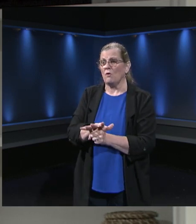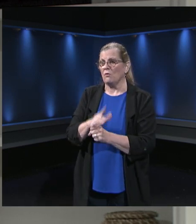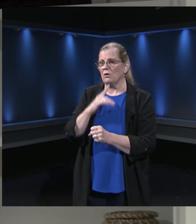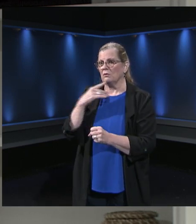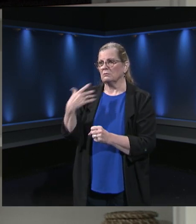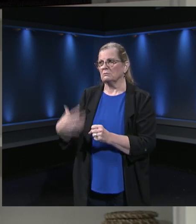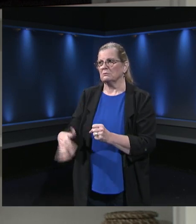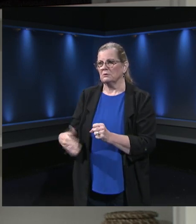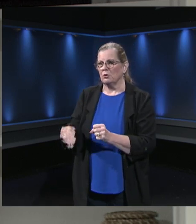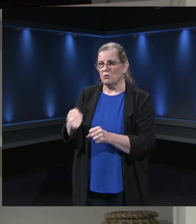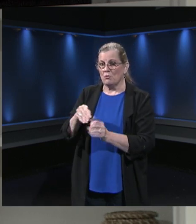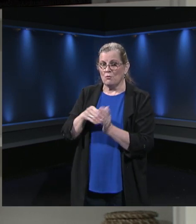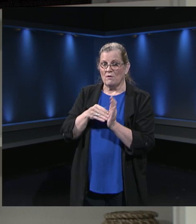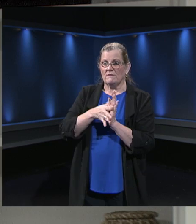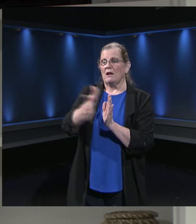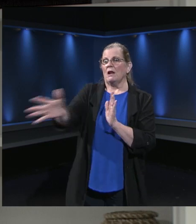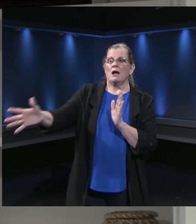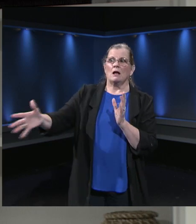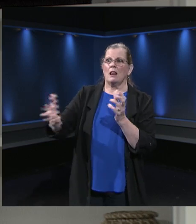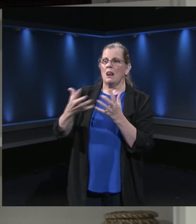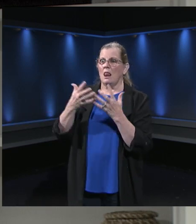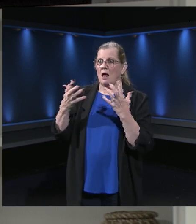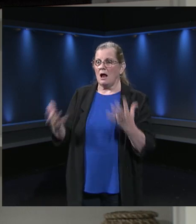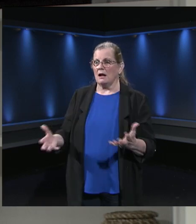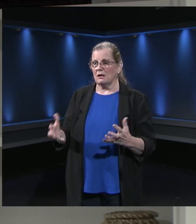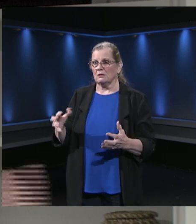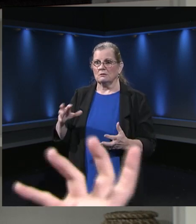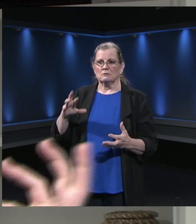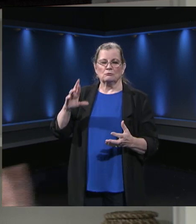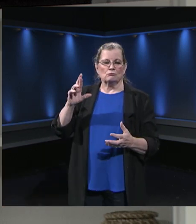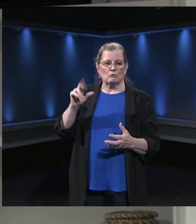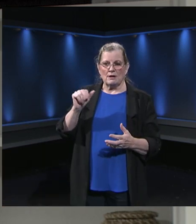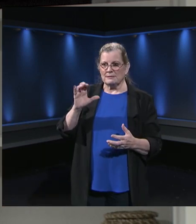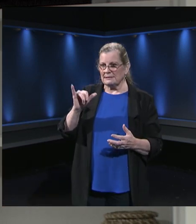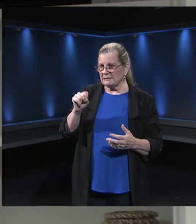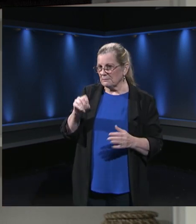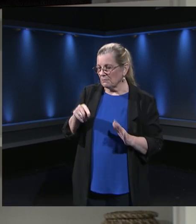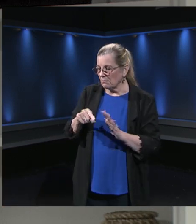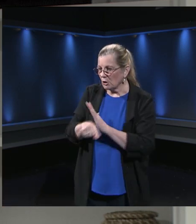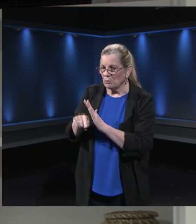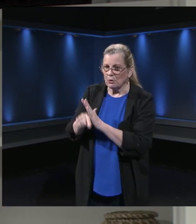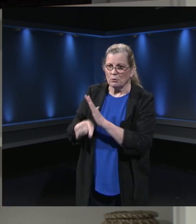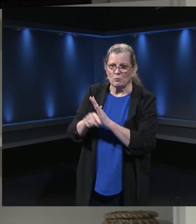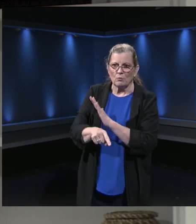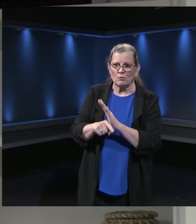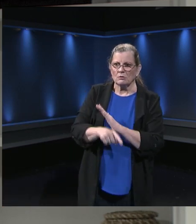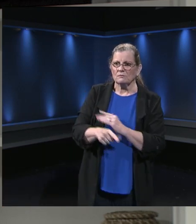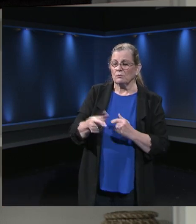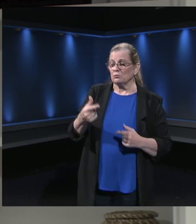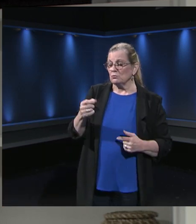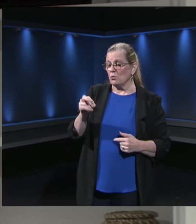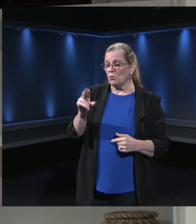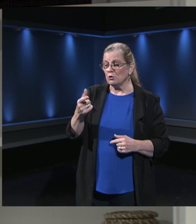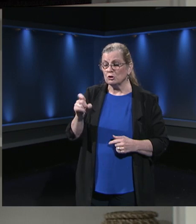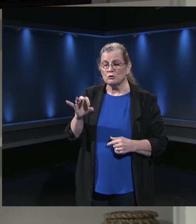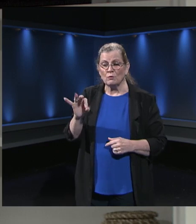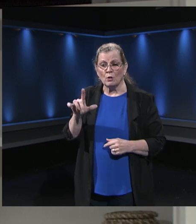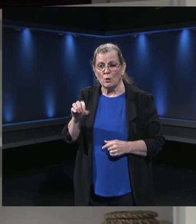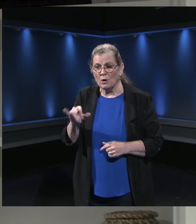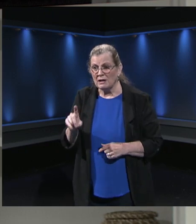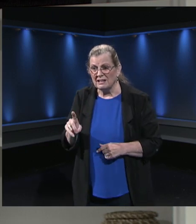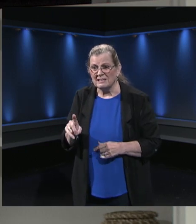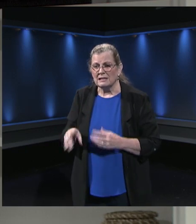than ever. Mm-hmm. Racial unrest after the murder of George Floyd and the additional murders and killings that we're seeing.